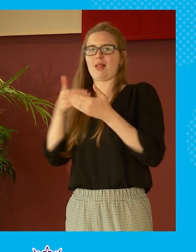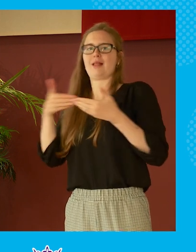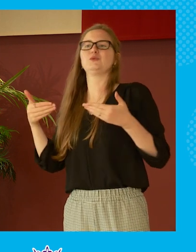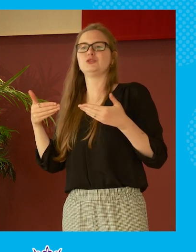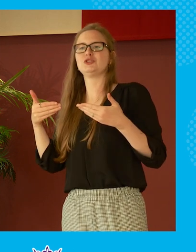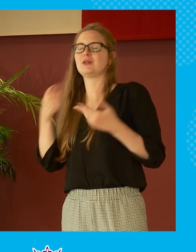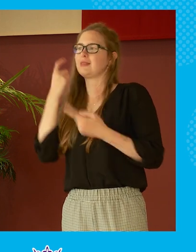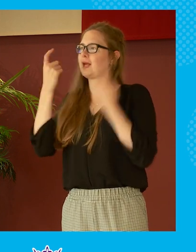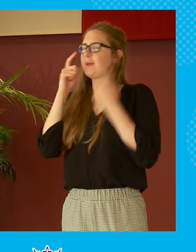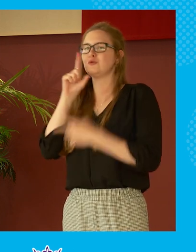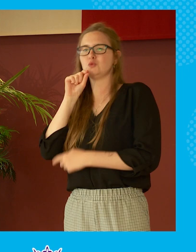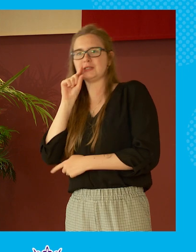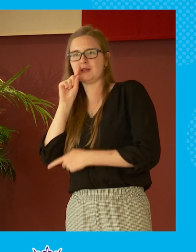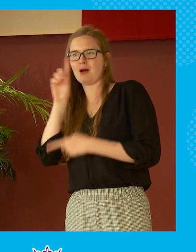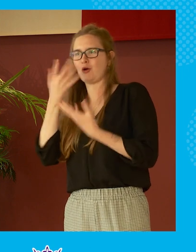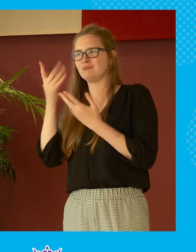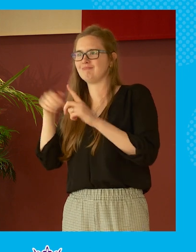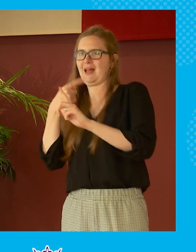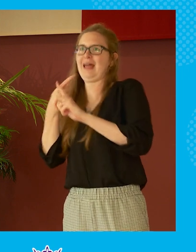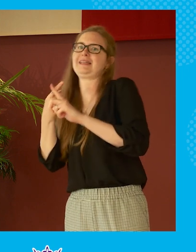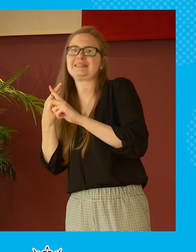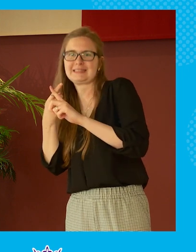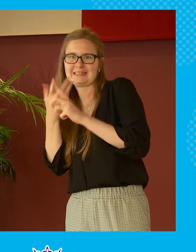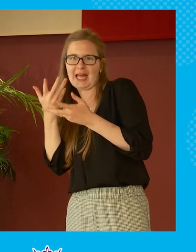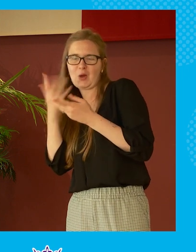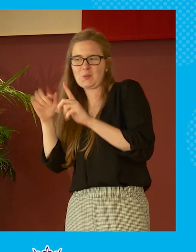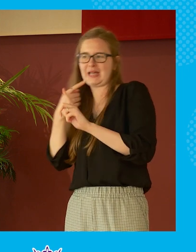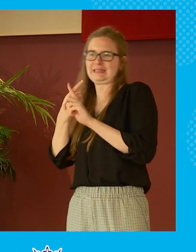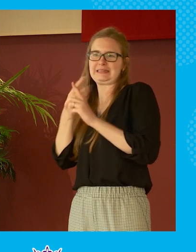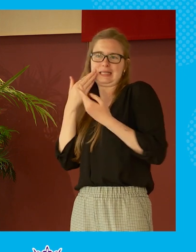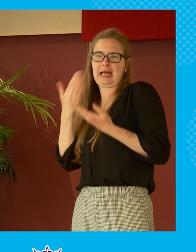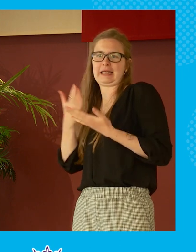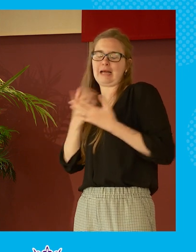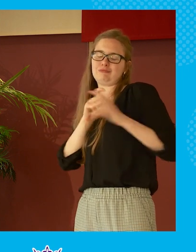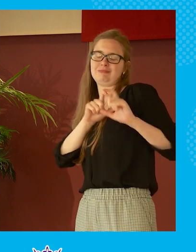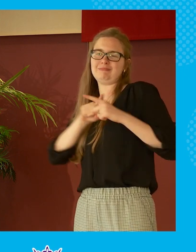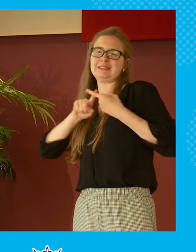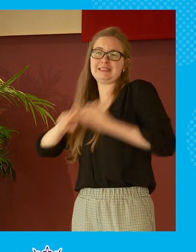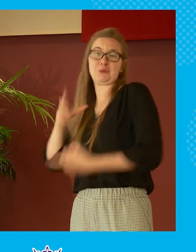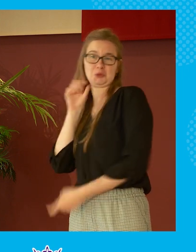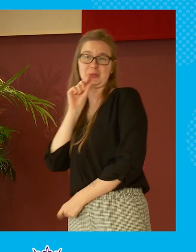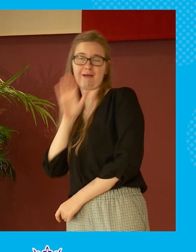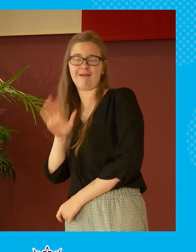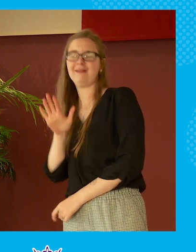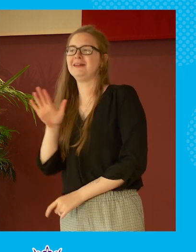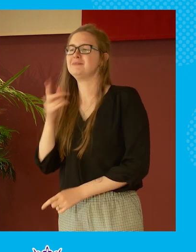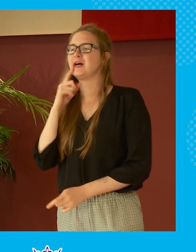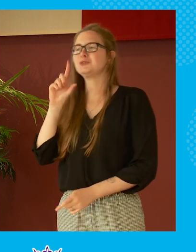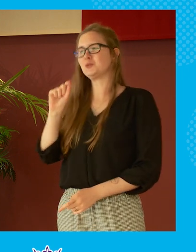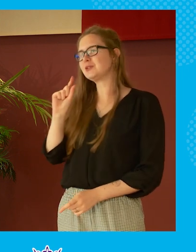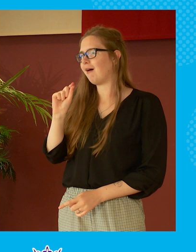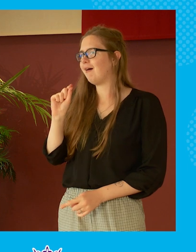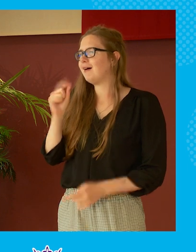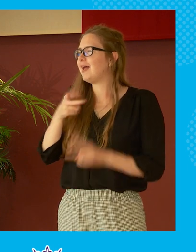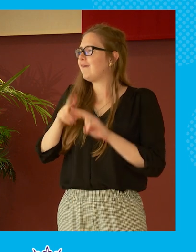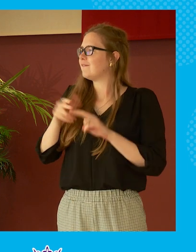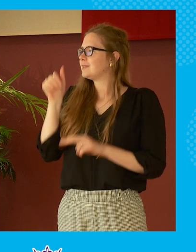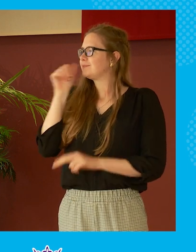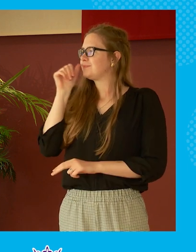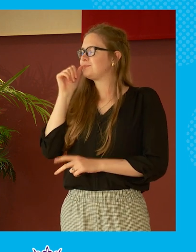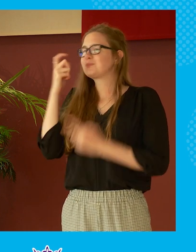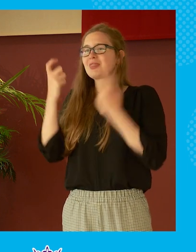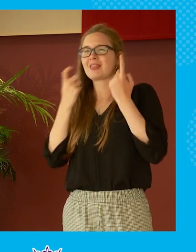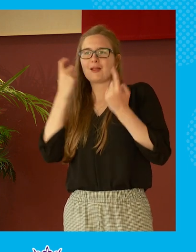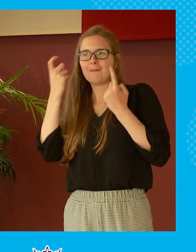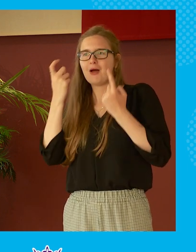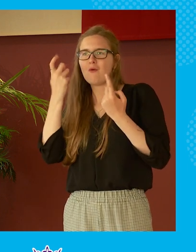of twitter or x whether you've given over to the x name or not i'm not i'm sticking with twitter um but uh if you you know i think if you